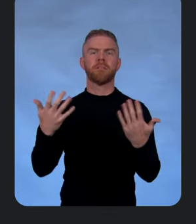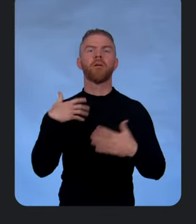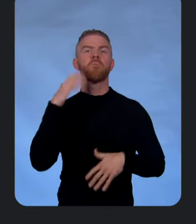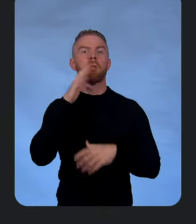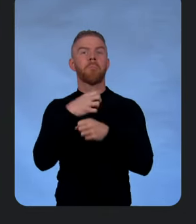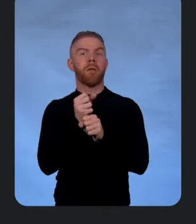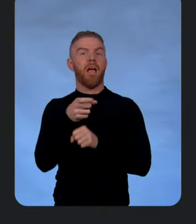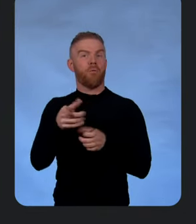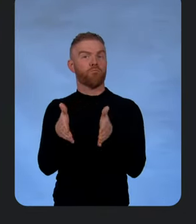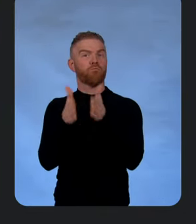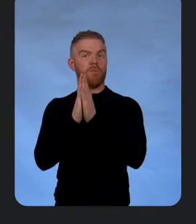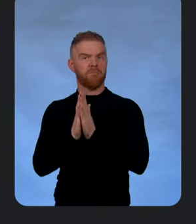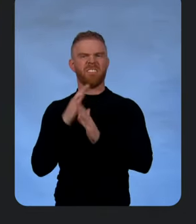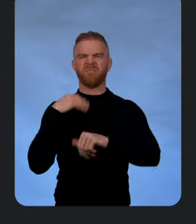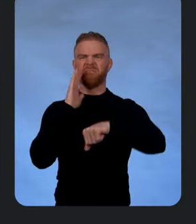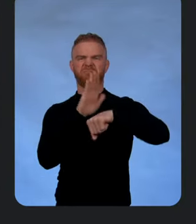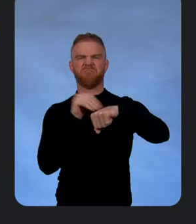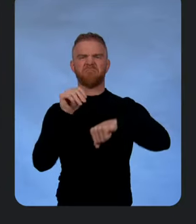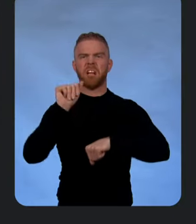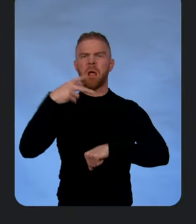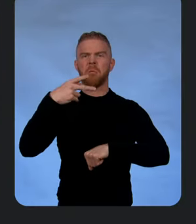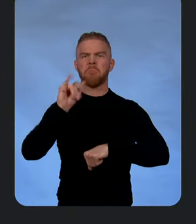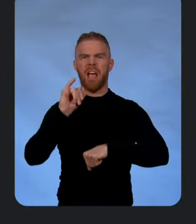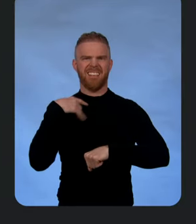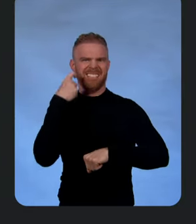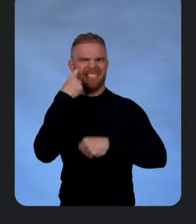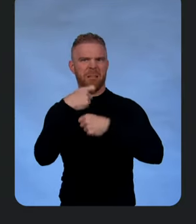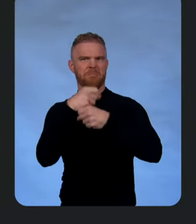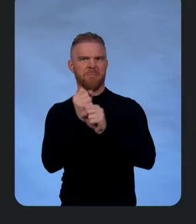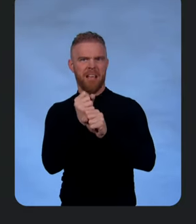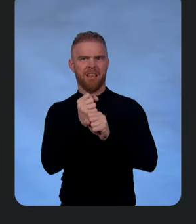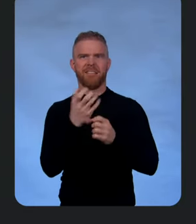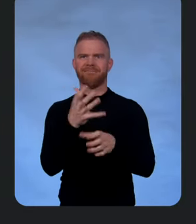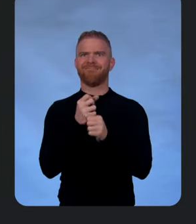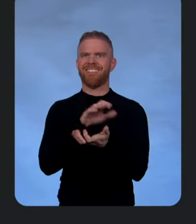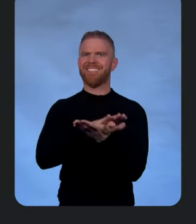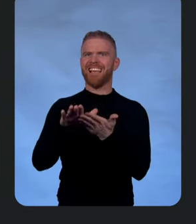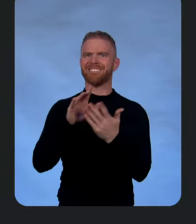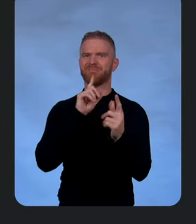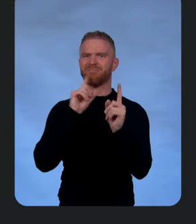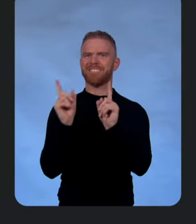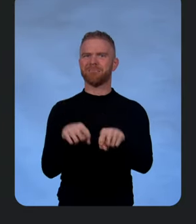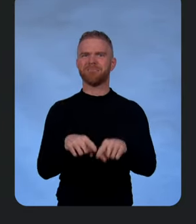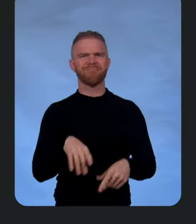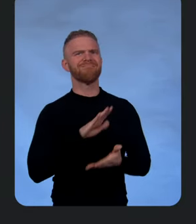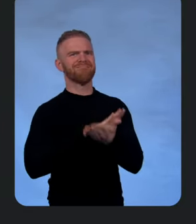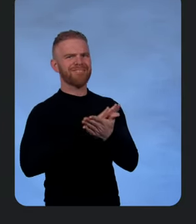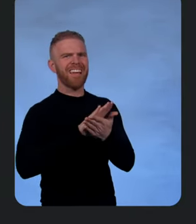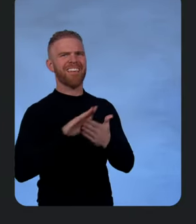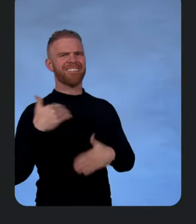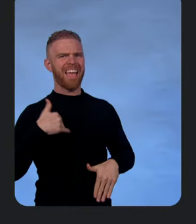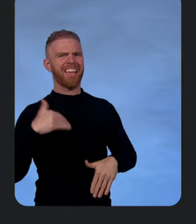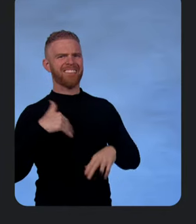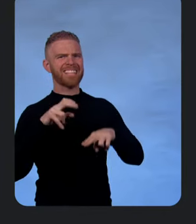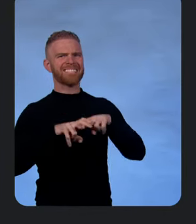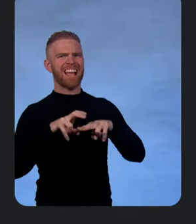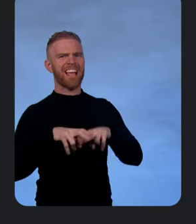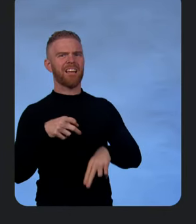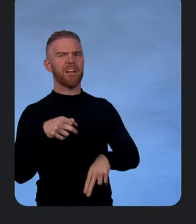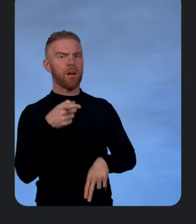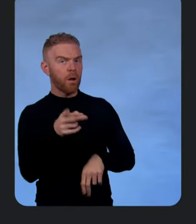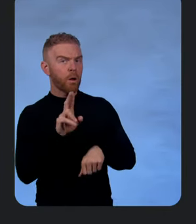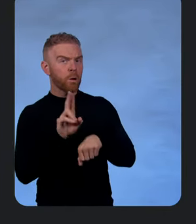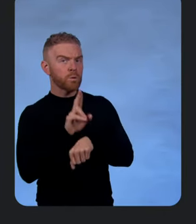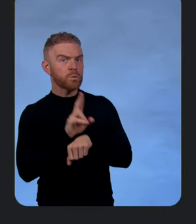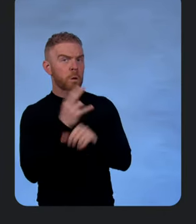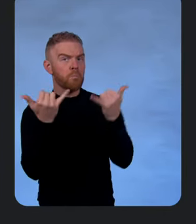API that we just created. Yep. And we get a nice response. Look at that. Look at that. A nice leather chair. So this was actually using modern native Java to talk to a